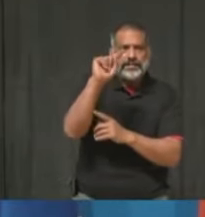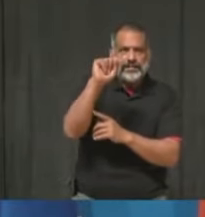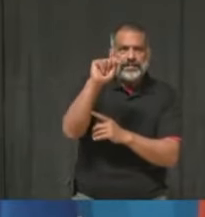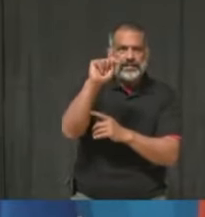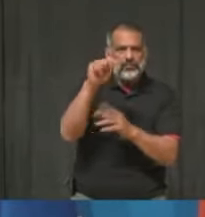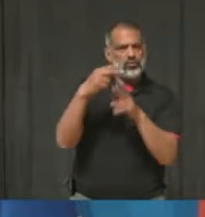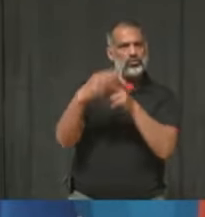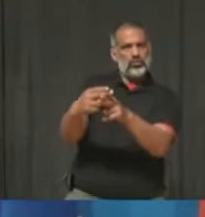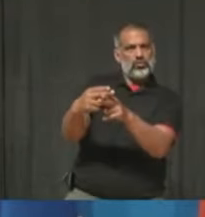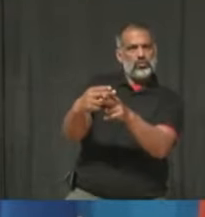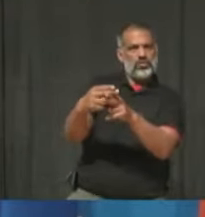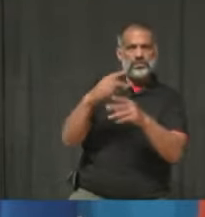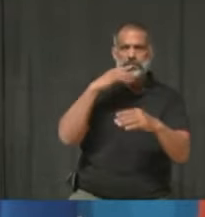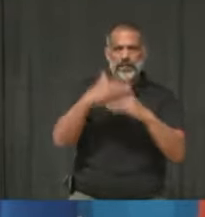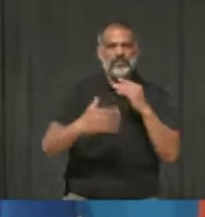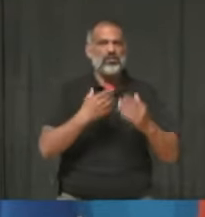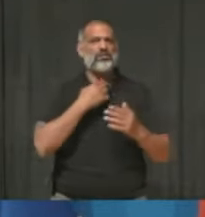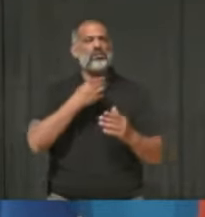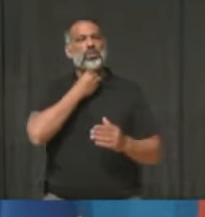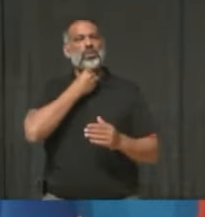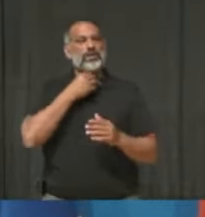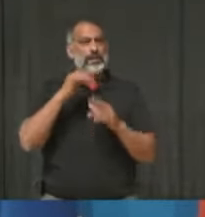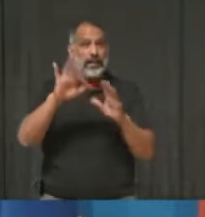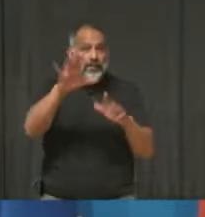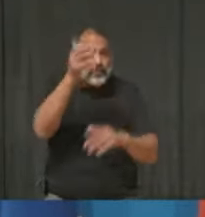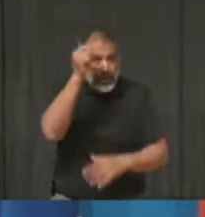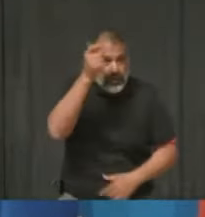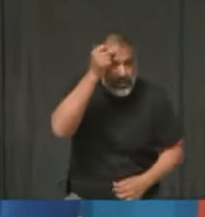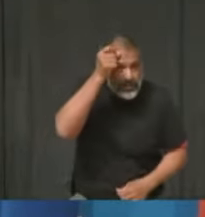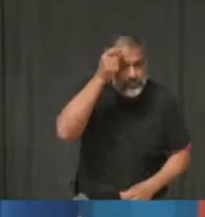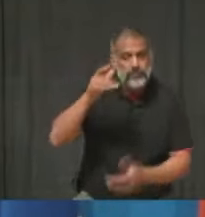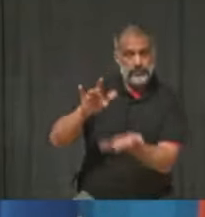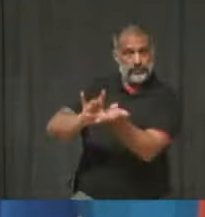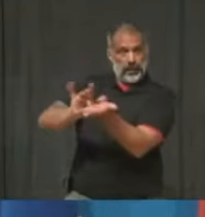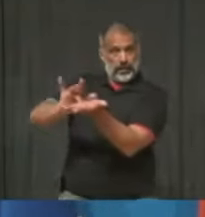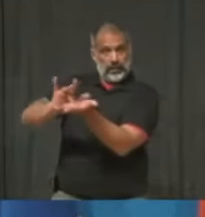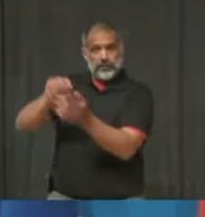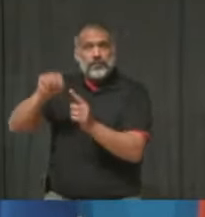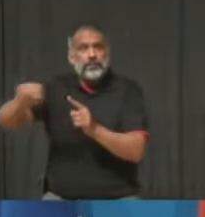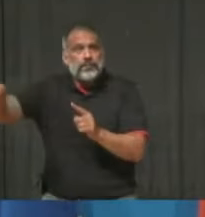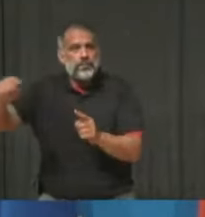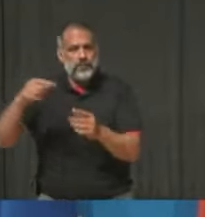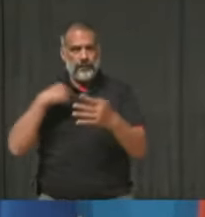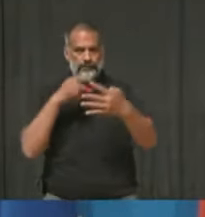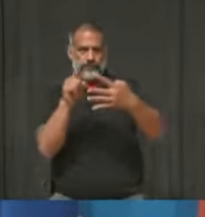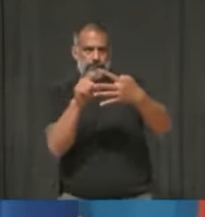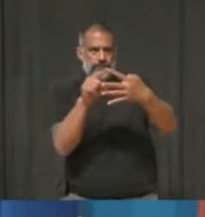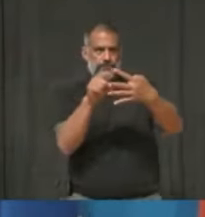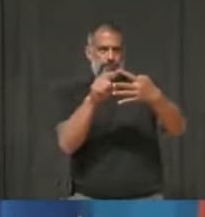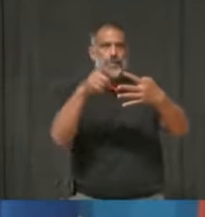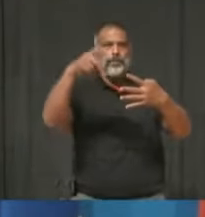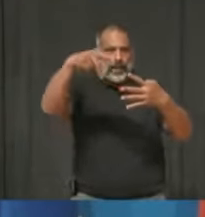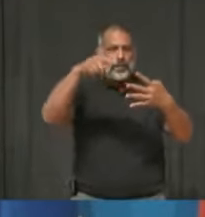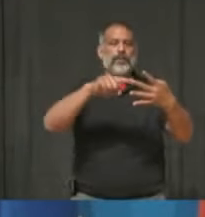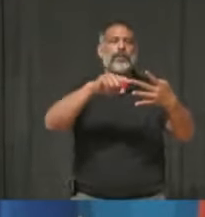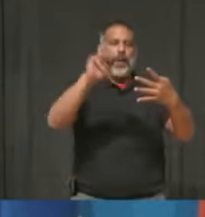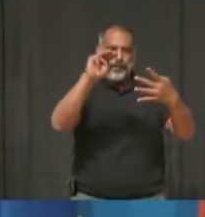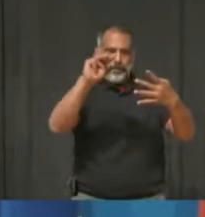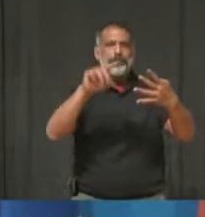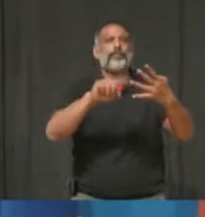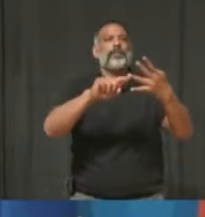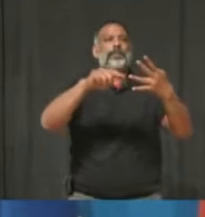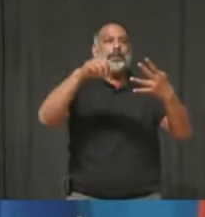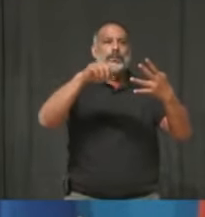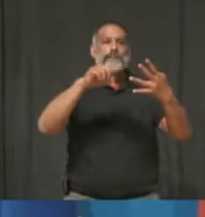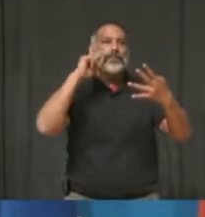But we do have select pharmacies in the region that are offering Pfizer and Moderna to all residents 18 and